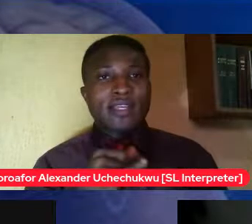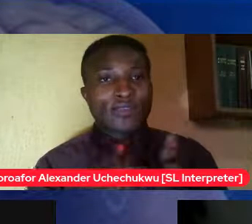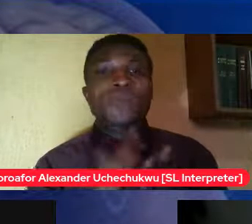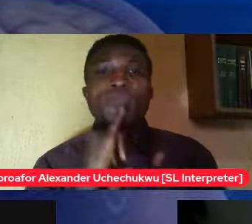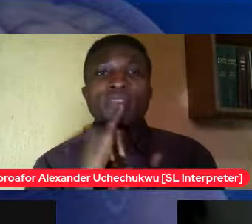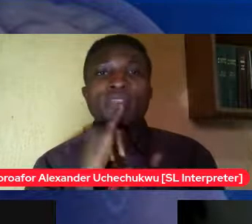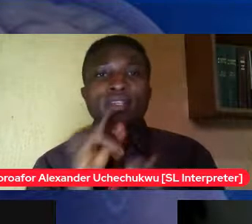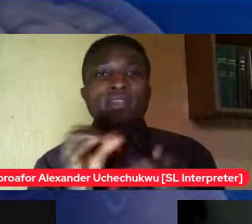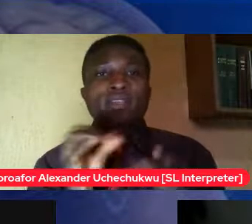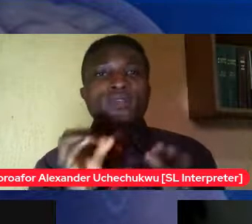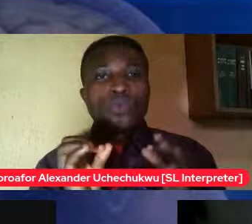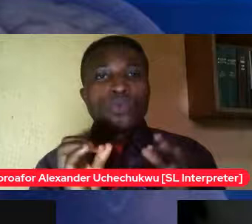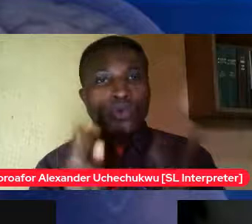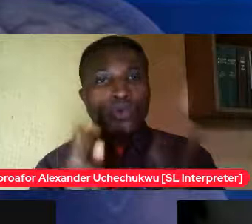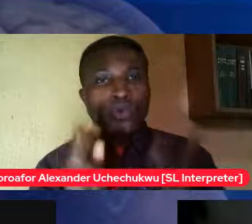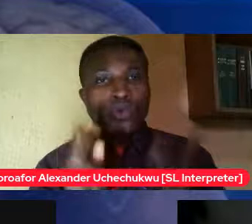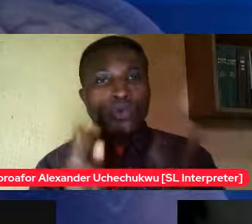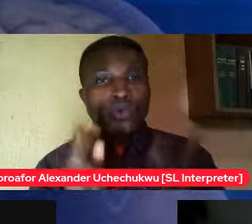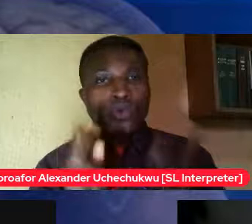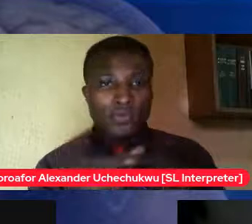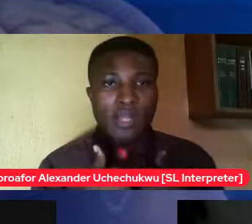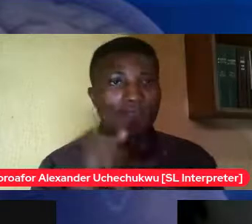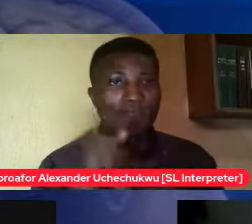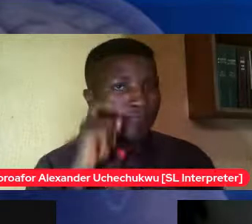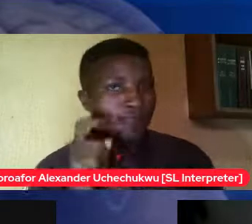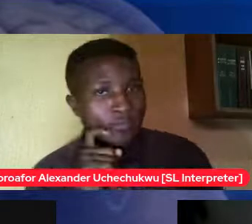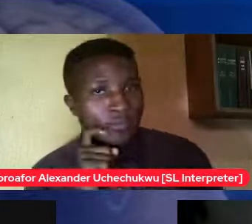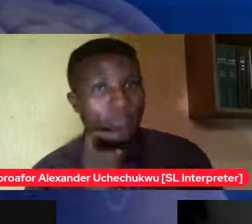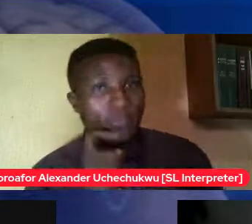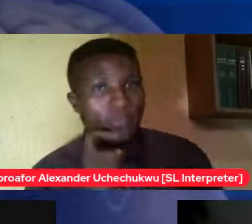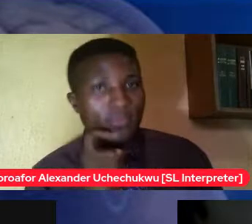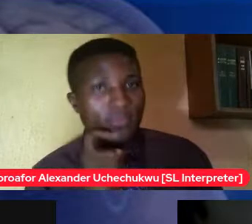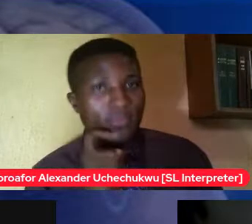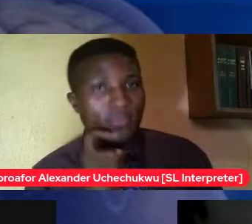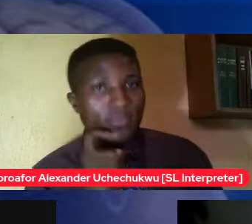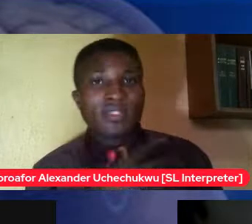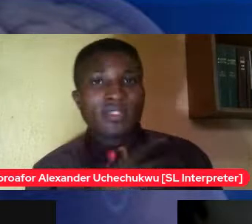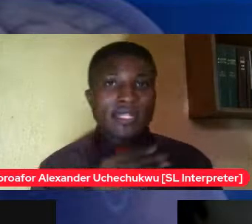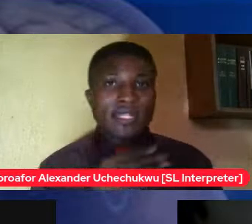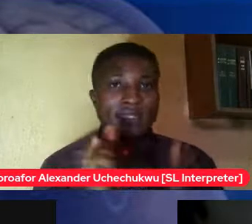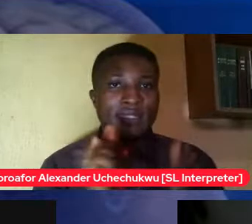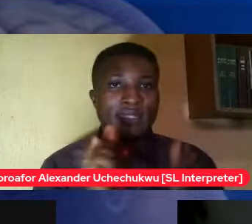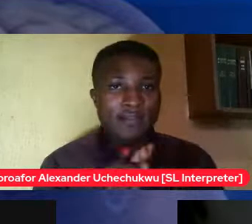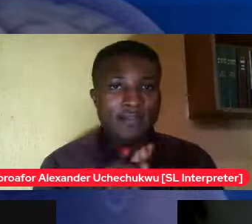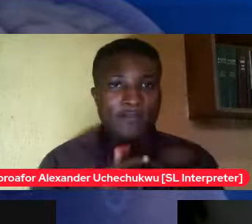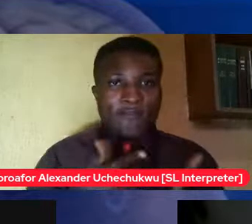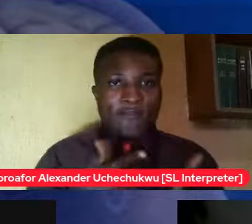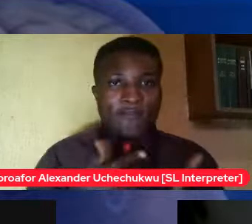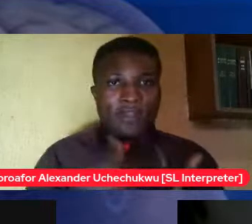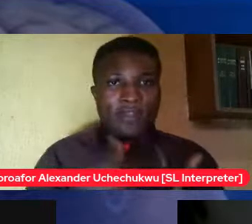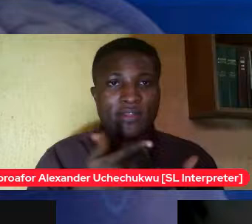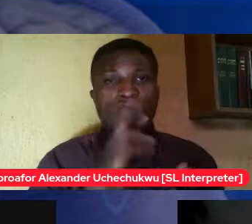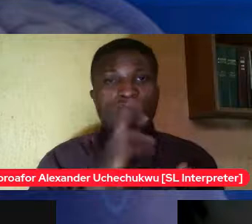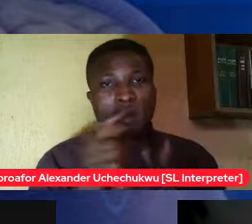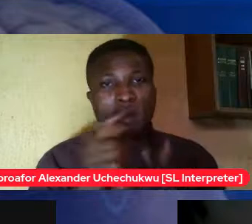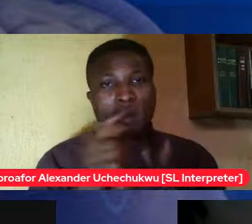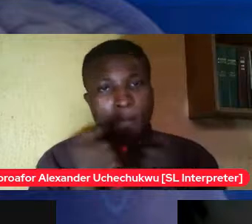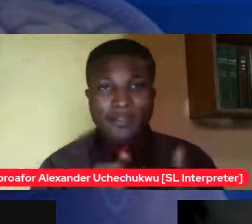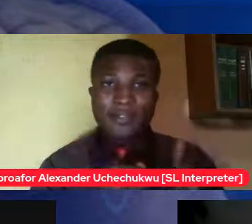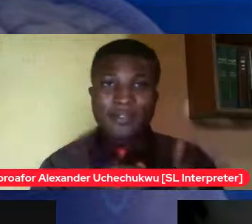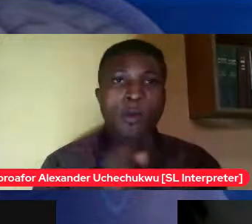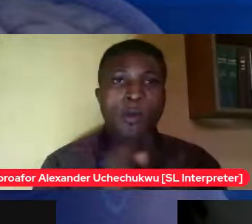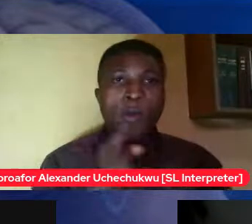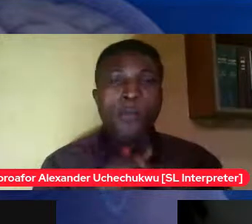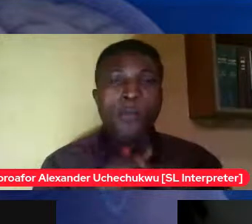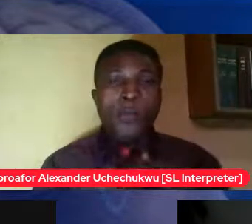that arousal you are already channeling it already but if they are not of the age you just tell them it's going to go down after a while you